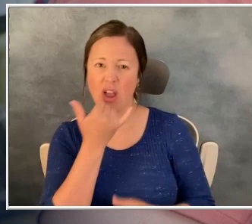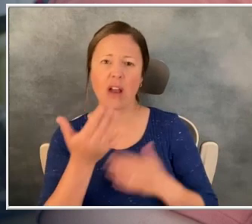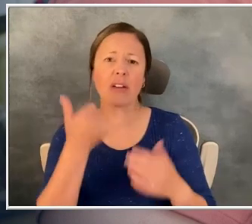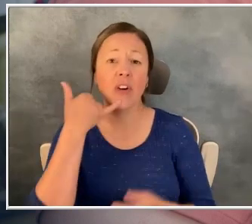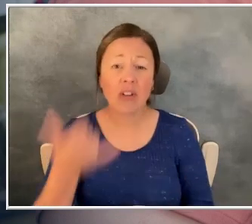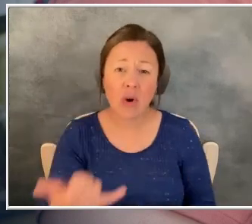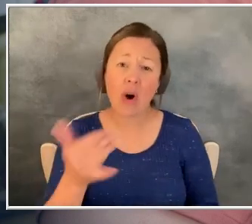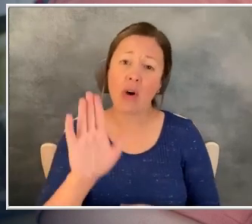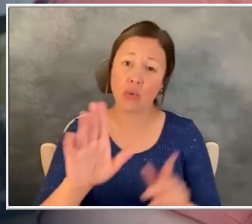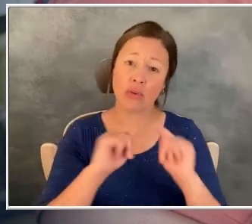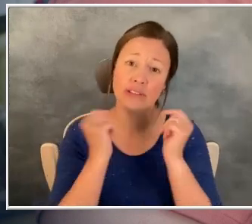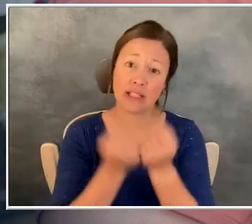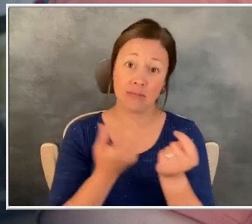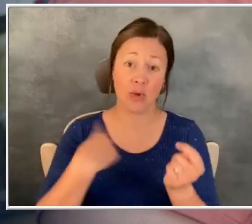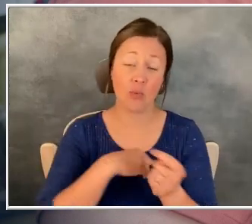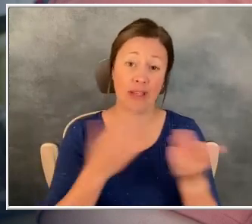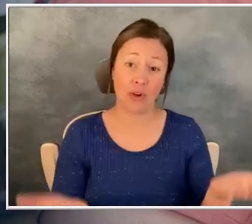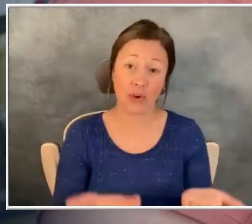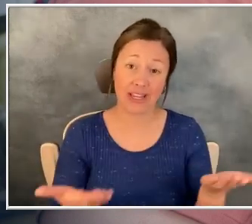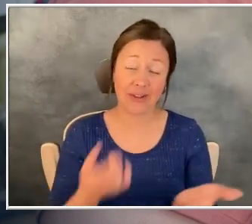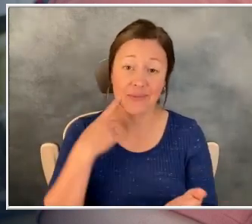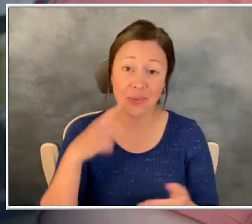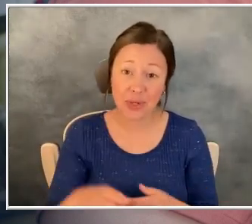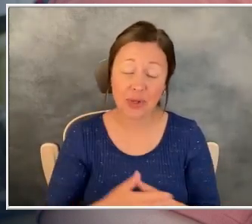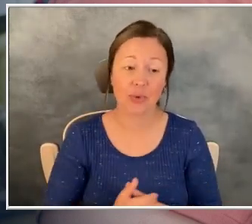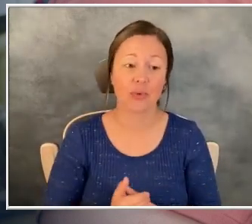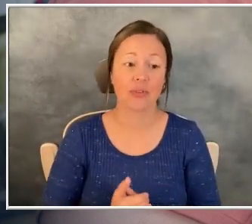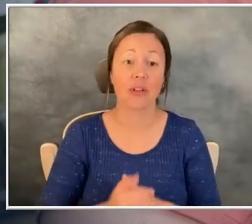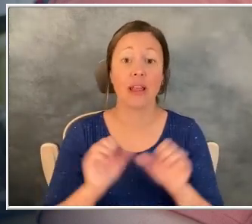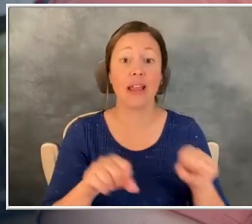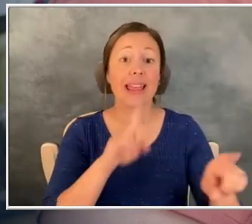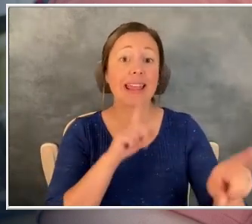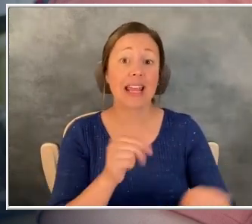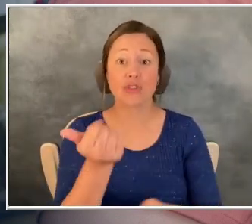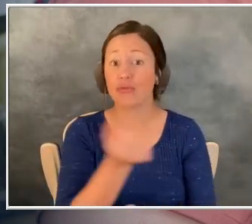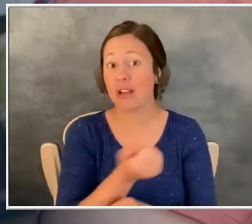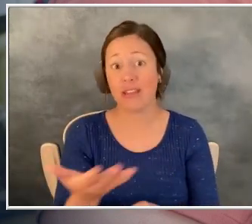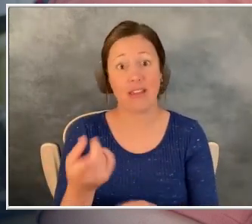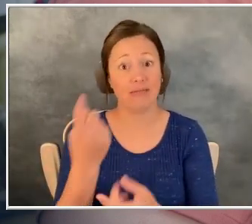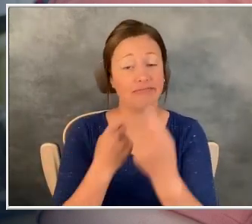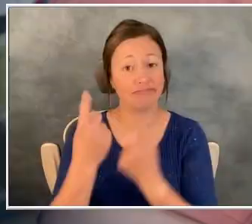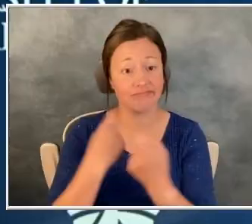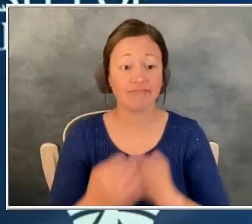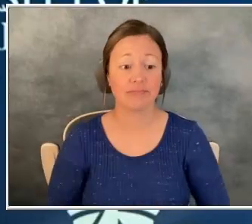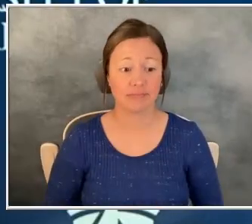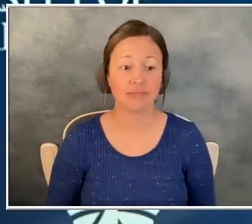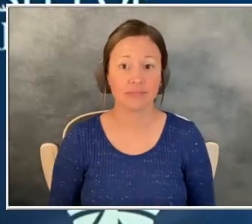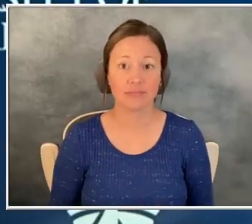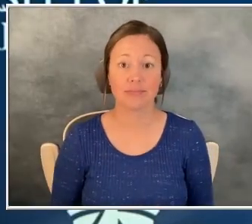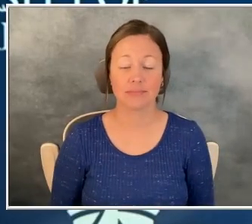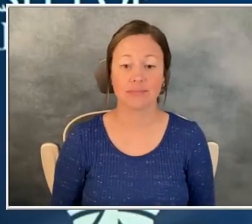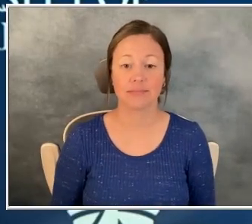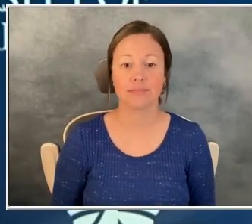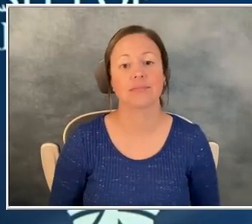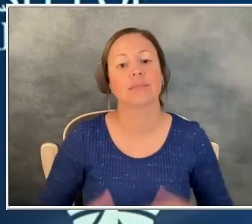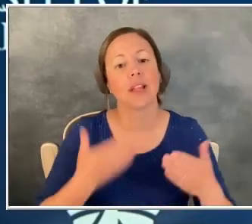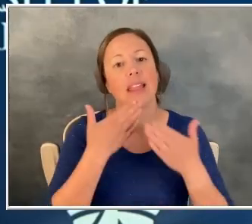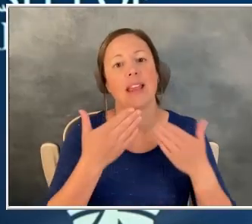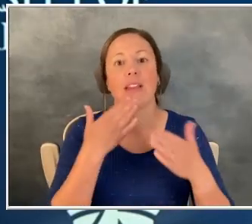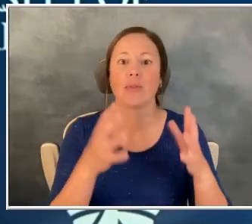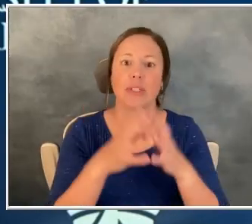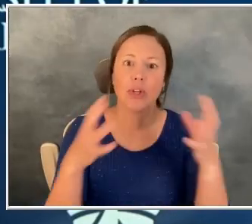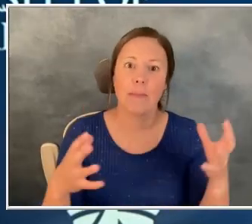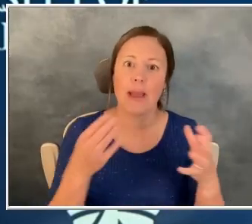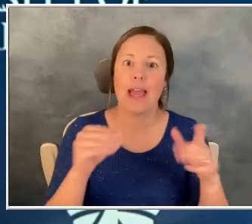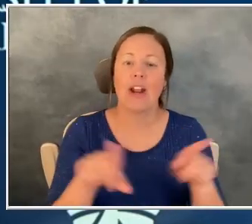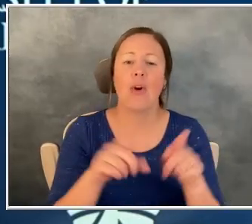teams. We are here for you and we can answer any questions you might have. Thank you so much and thank you to